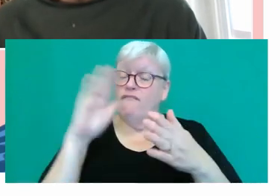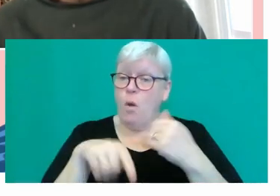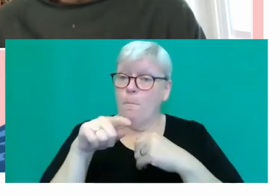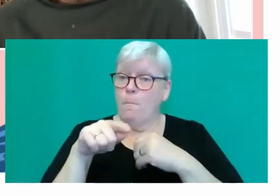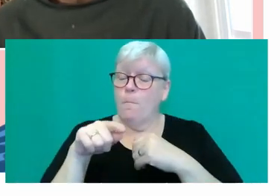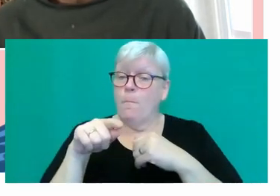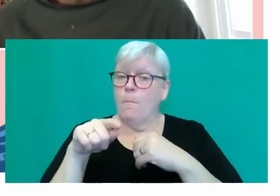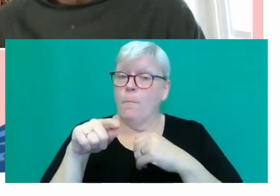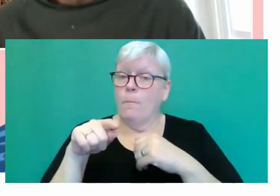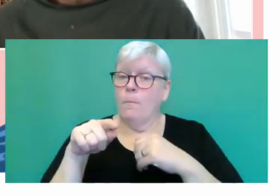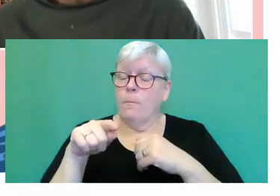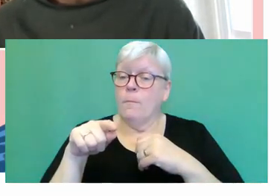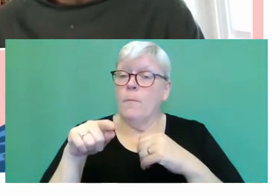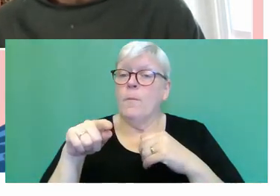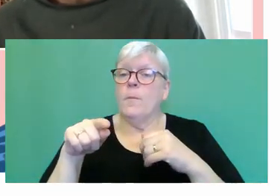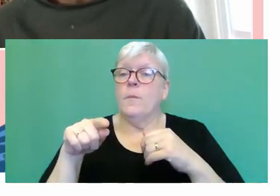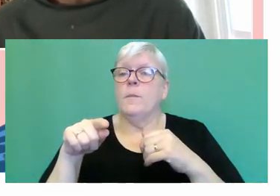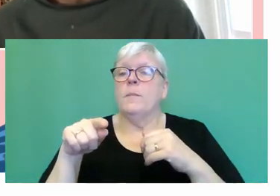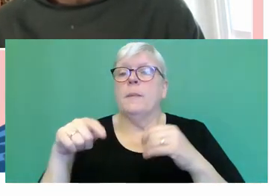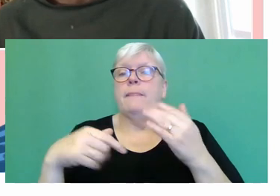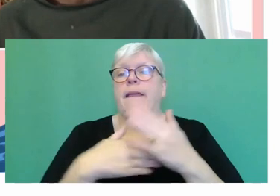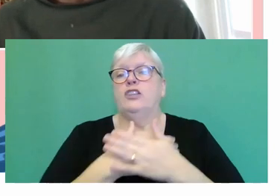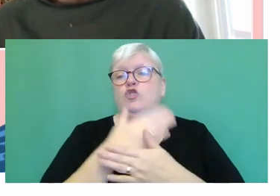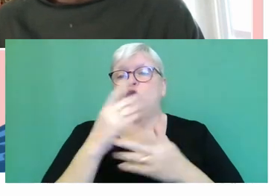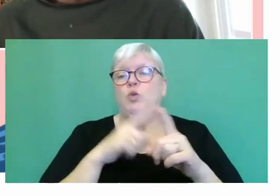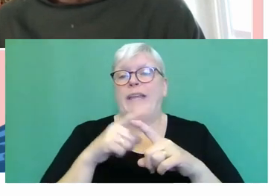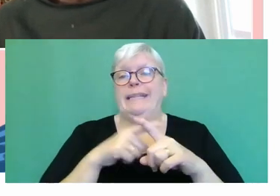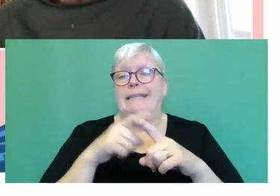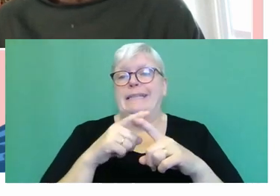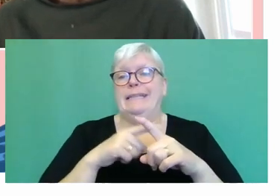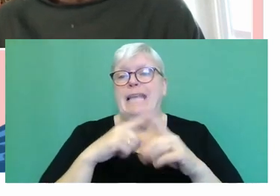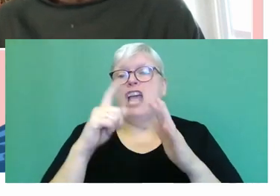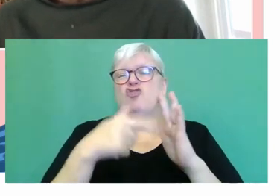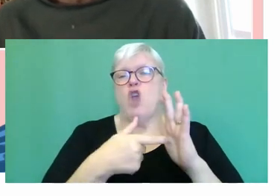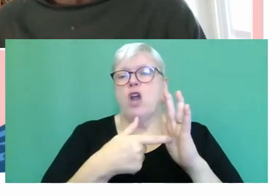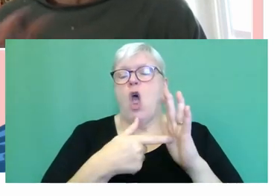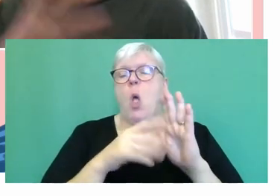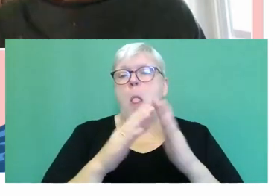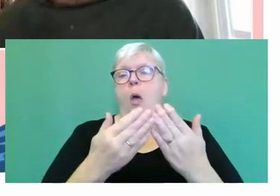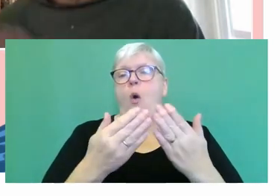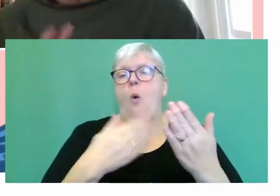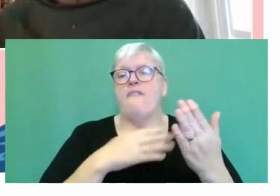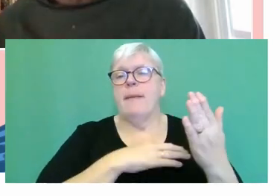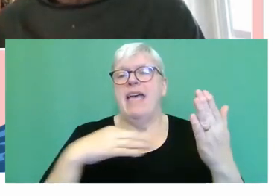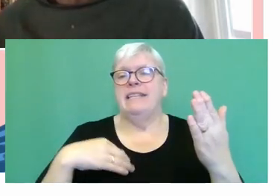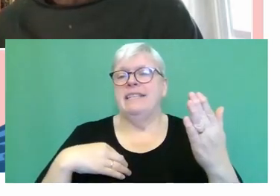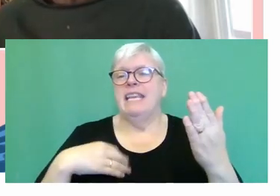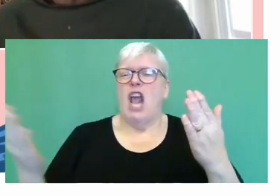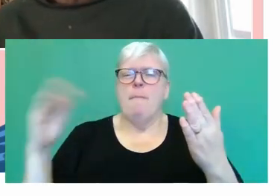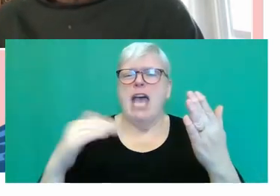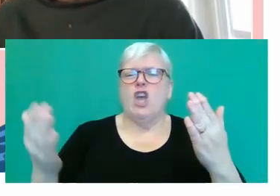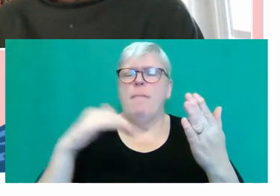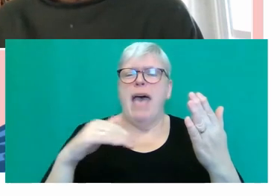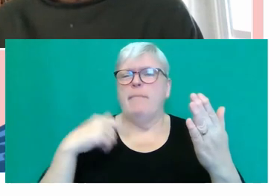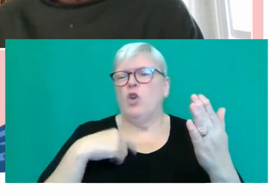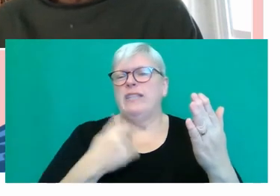subscription department of the New England Journal of Medicine saying, come back and resubscribe. I'm like, no, I've done that. I don't need